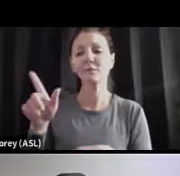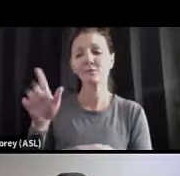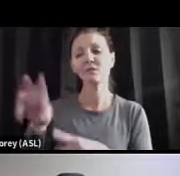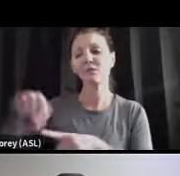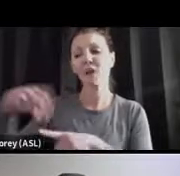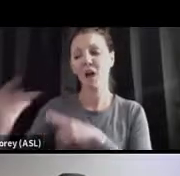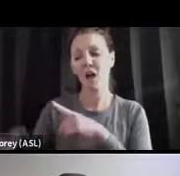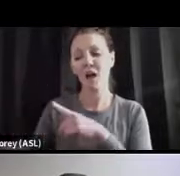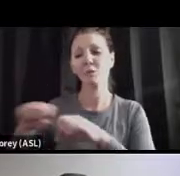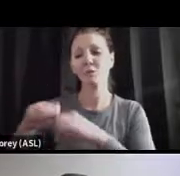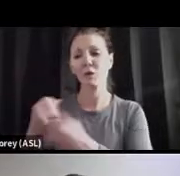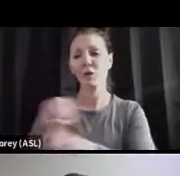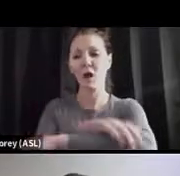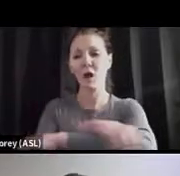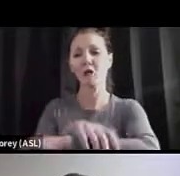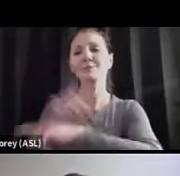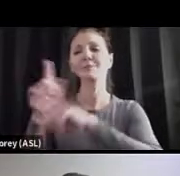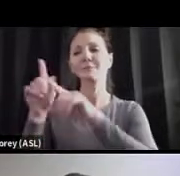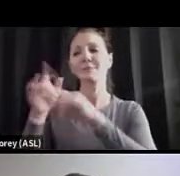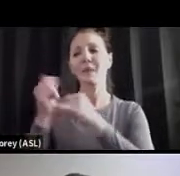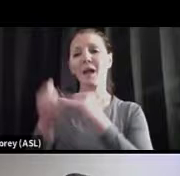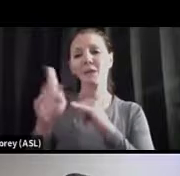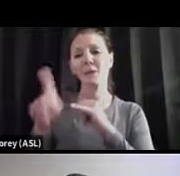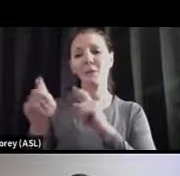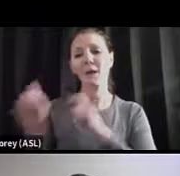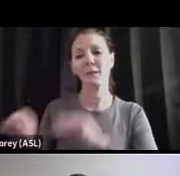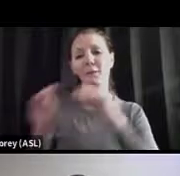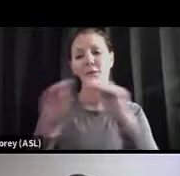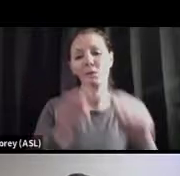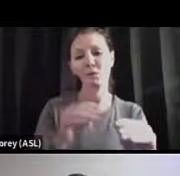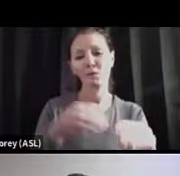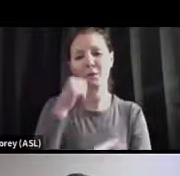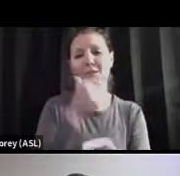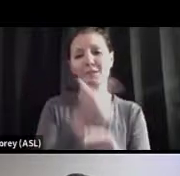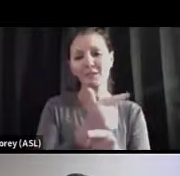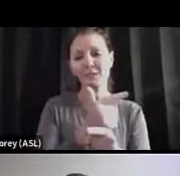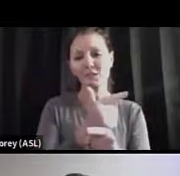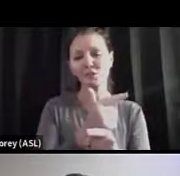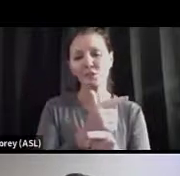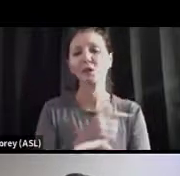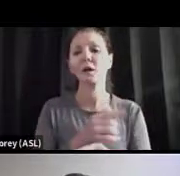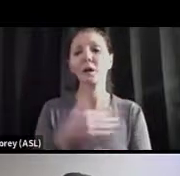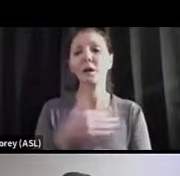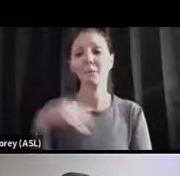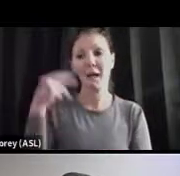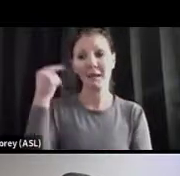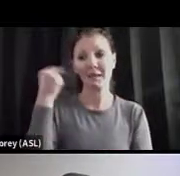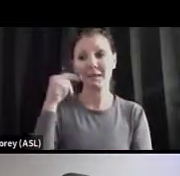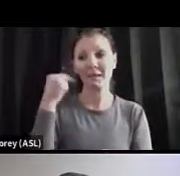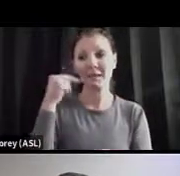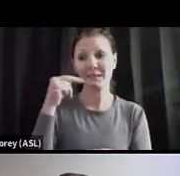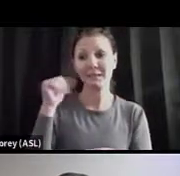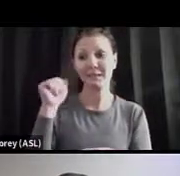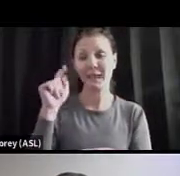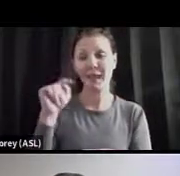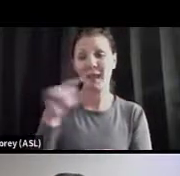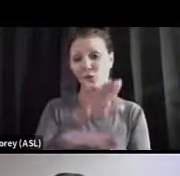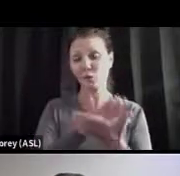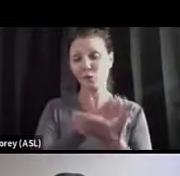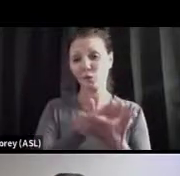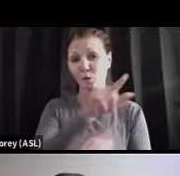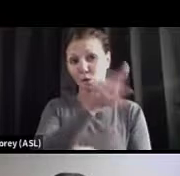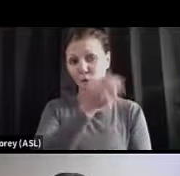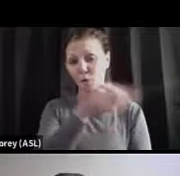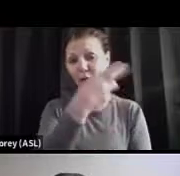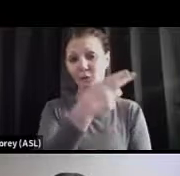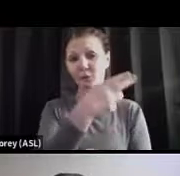her arm. My niece at a school screening up in New Hampshire tested positive a couple weeks ago. My sister and brother developed